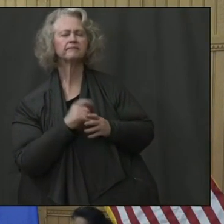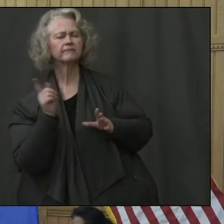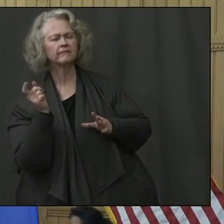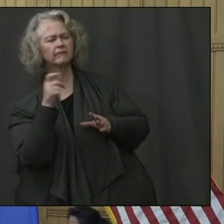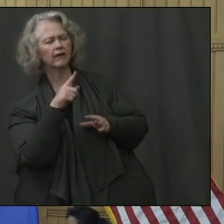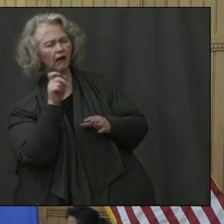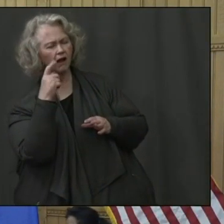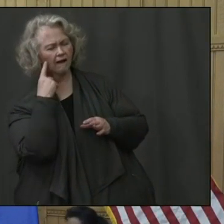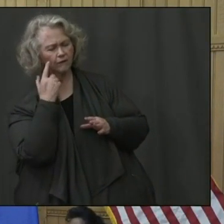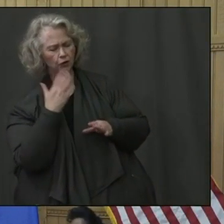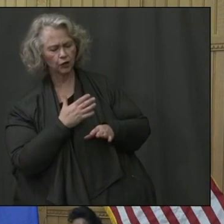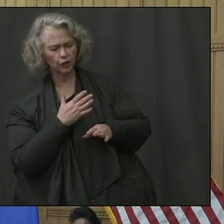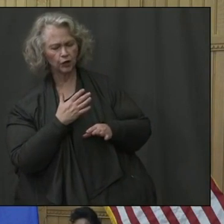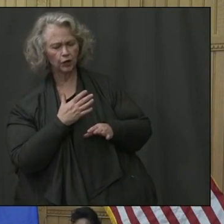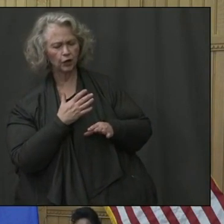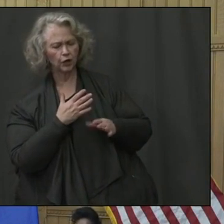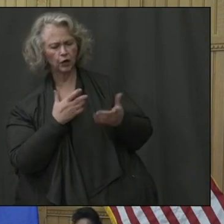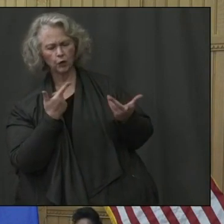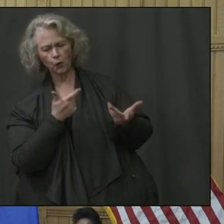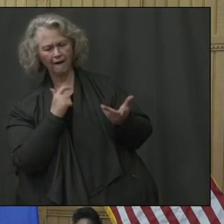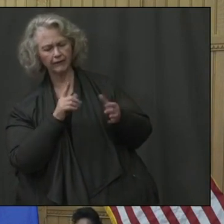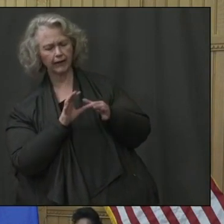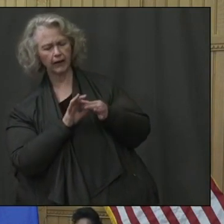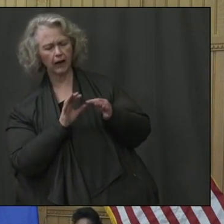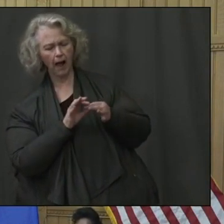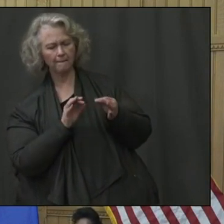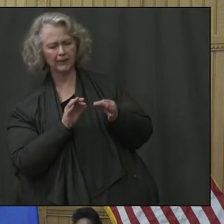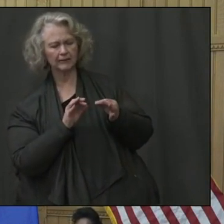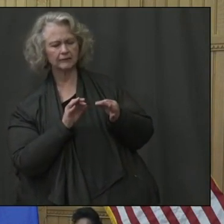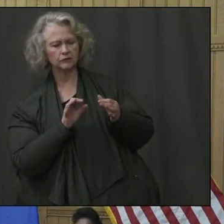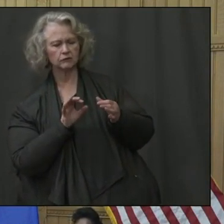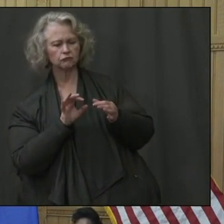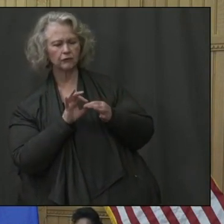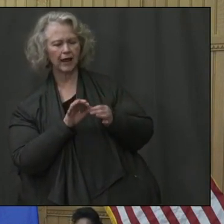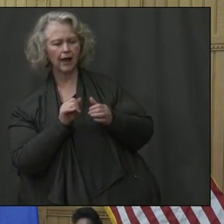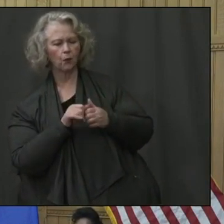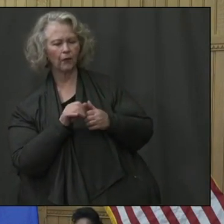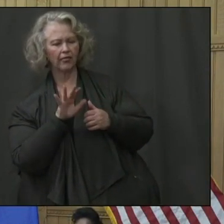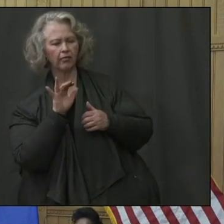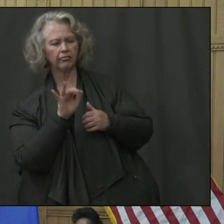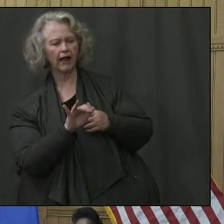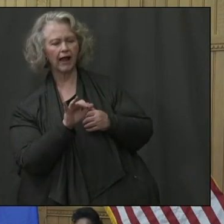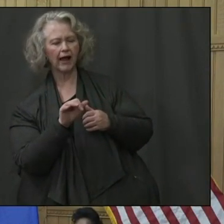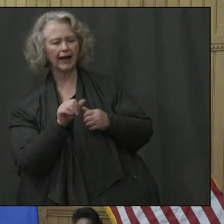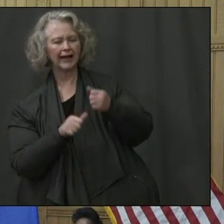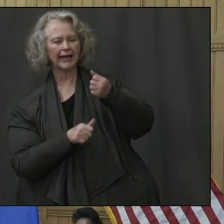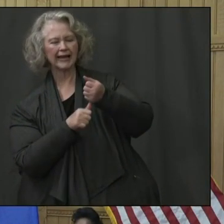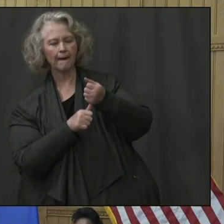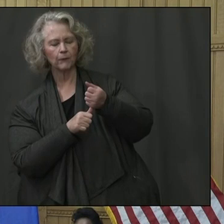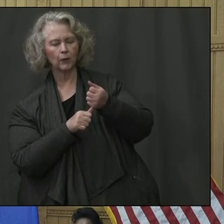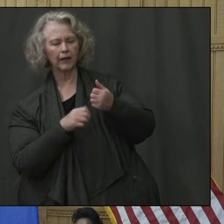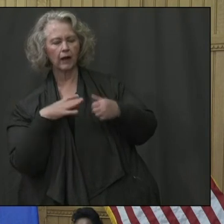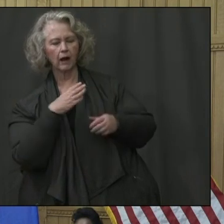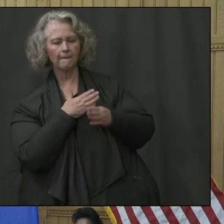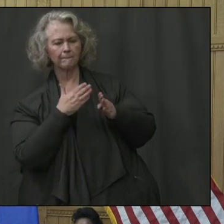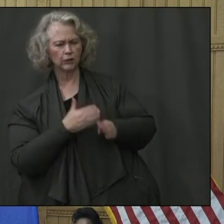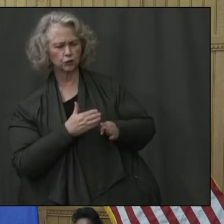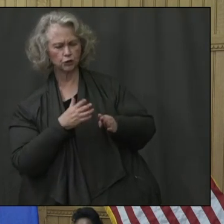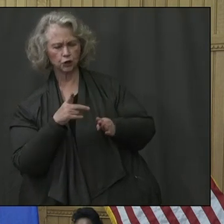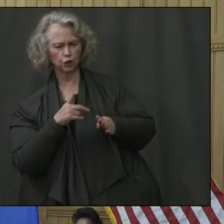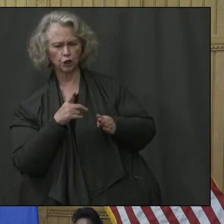Since the commissioner is here, did you have any comments at all on the deputy commissioner leaving the Department of Health at a time of